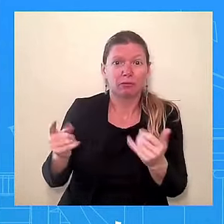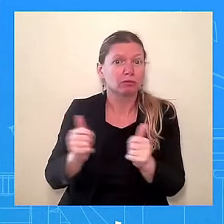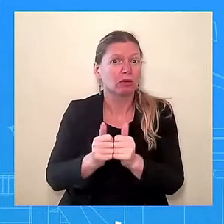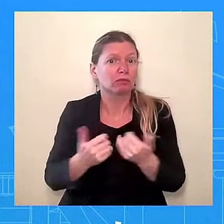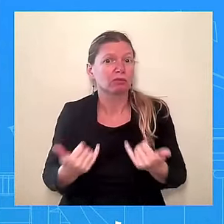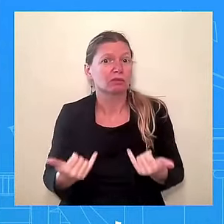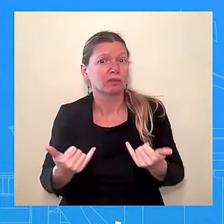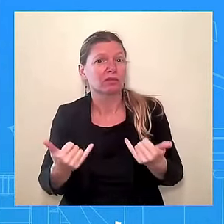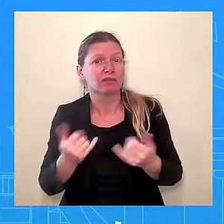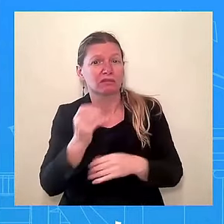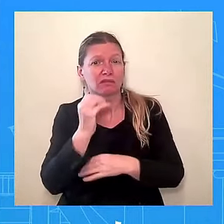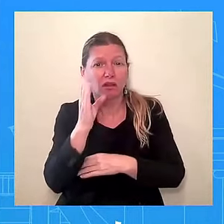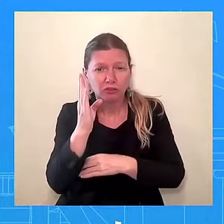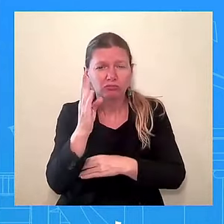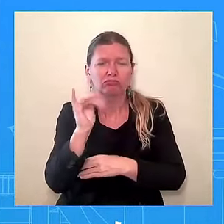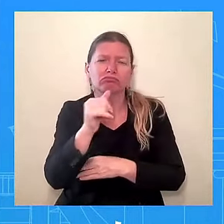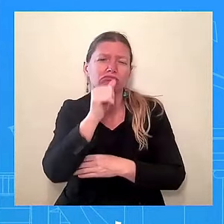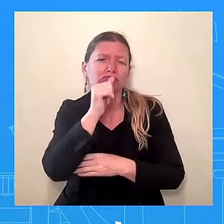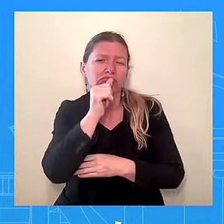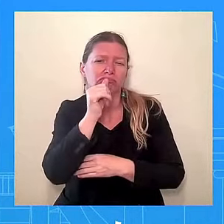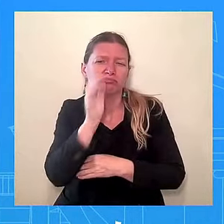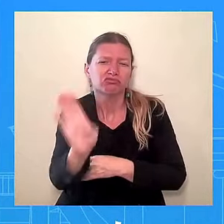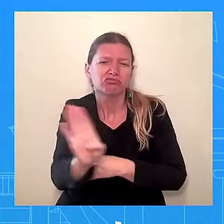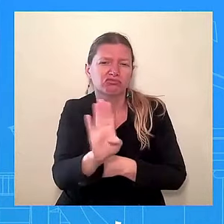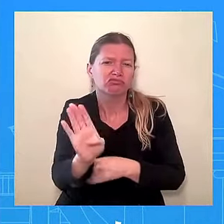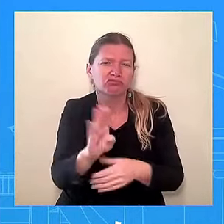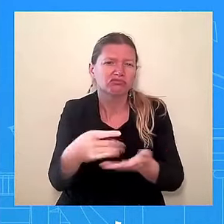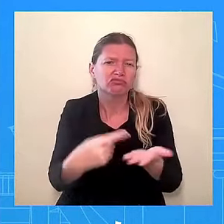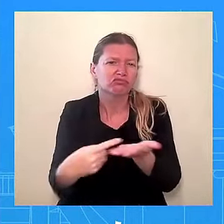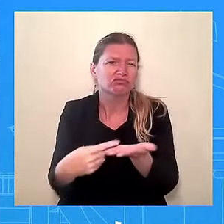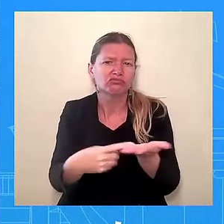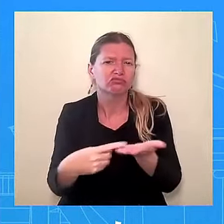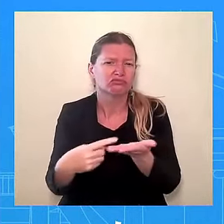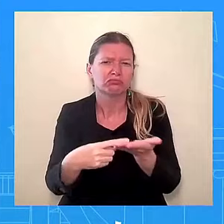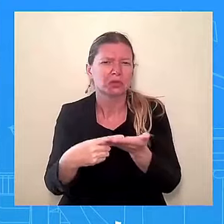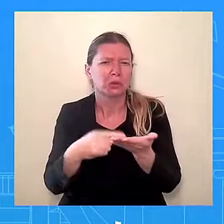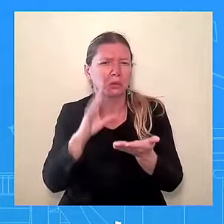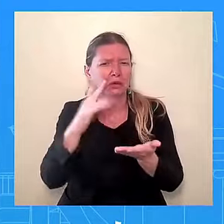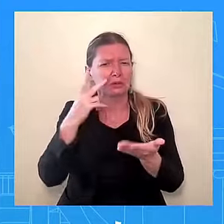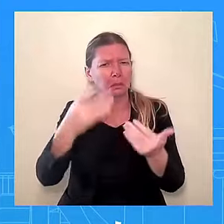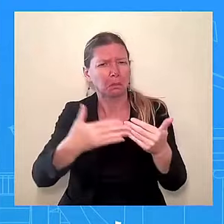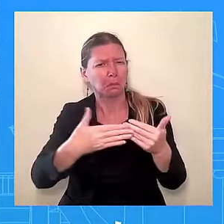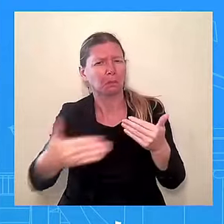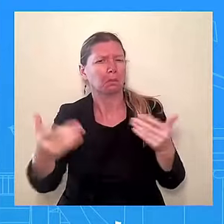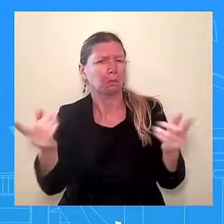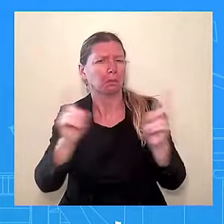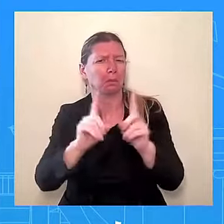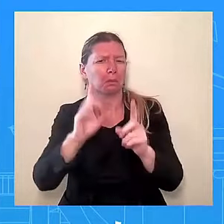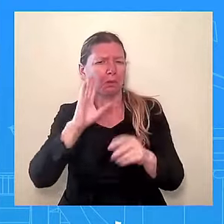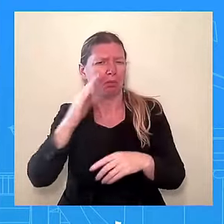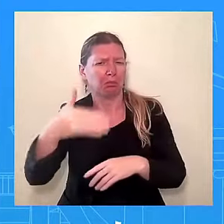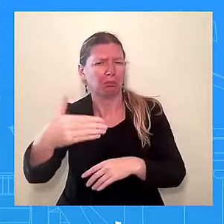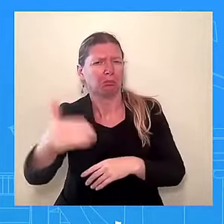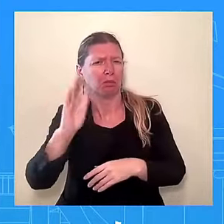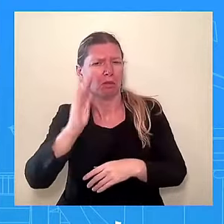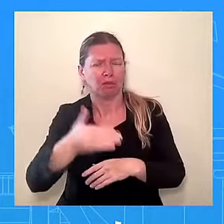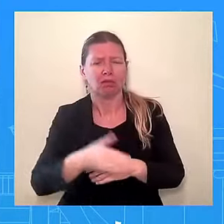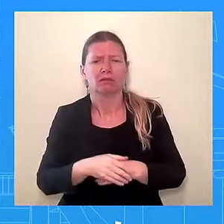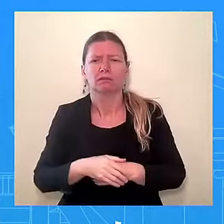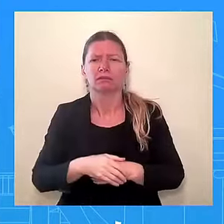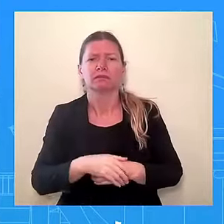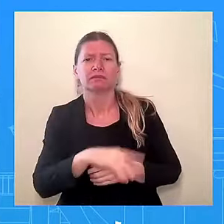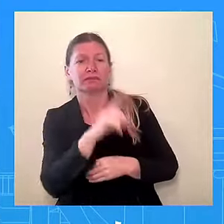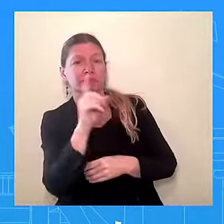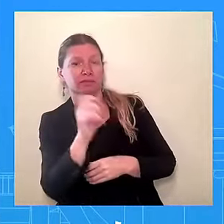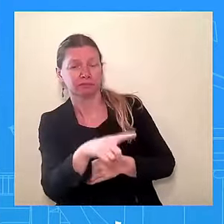could assure you you all will see them together at some point. I do want to ask you about the border security legislation that the president still wants and